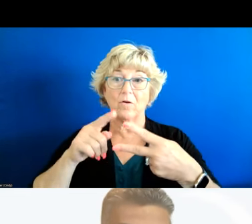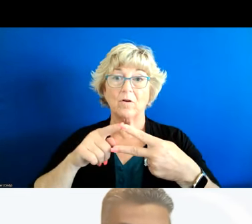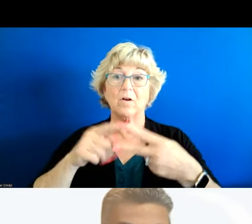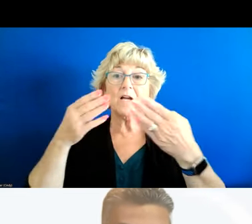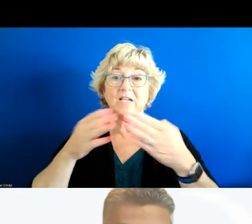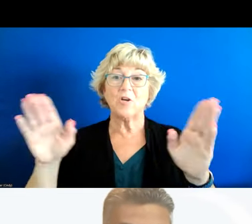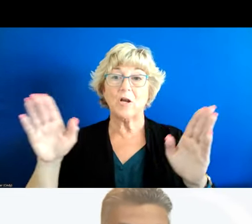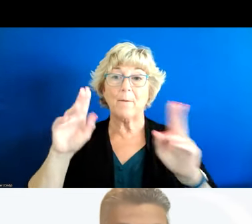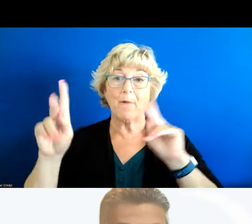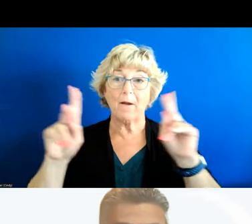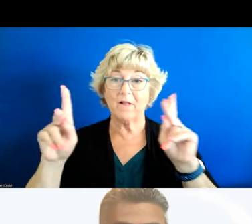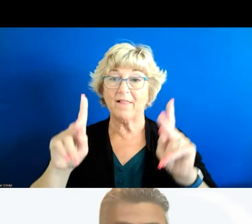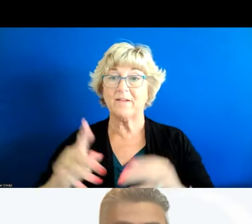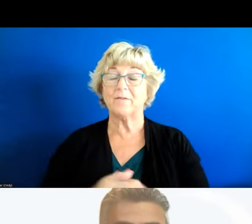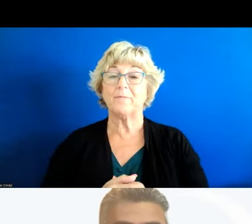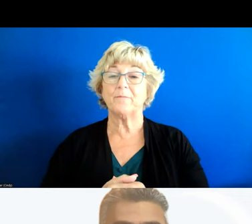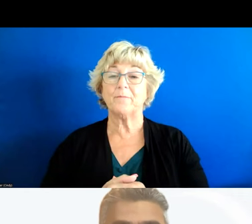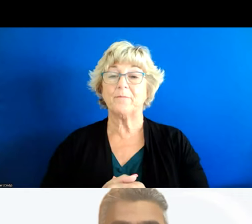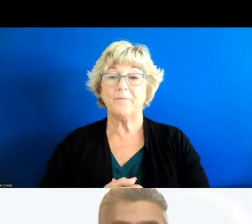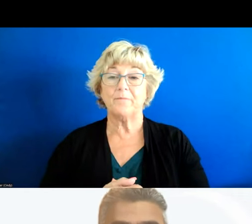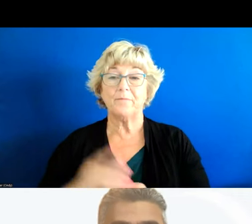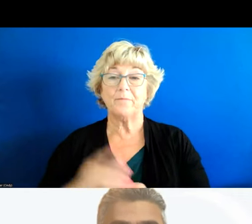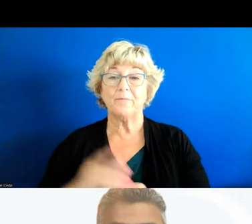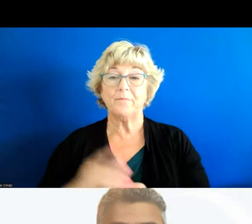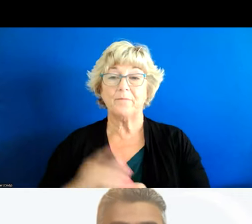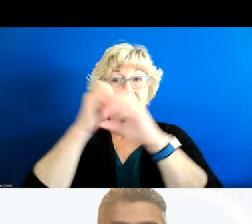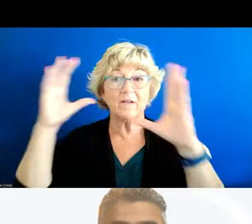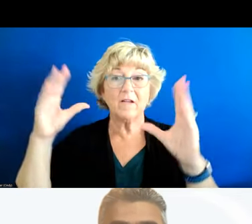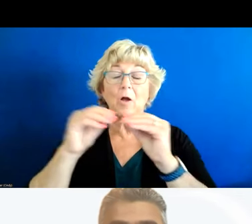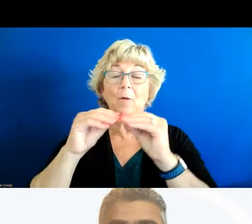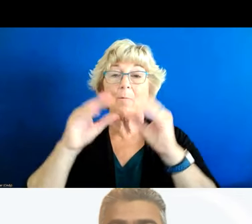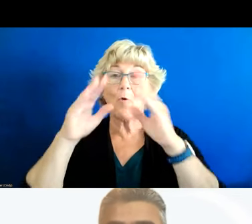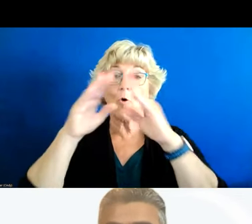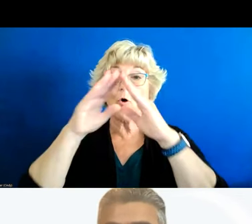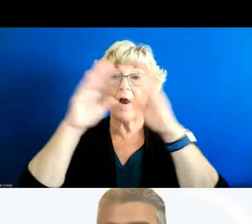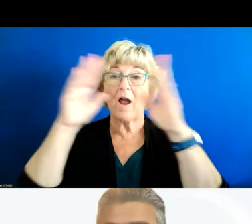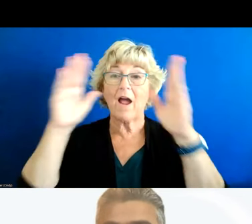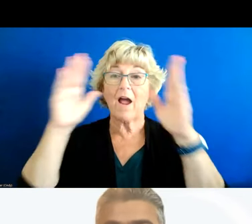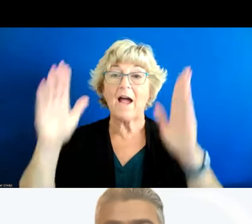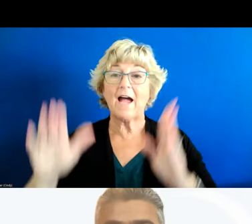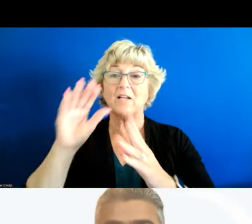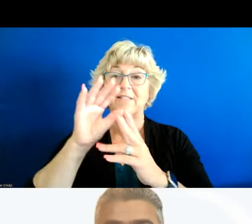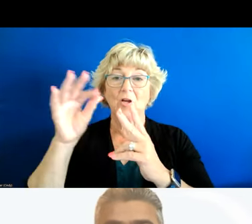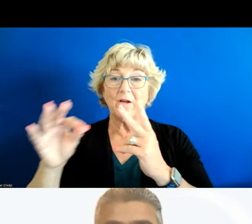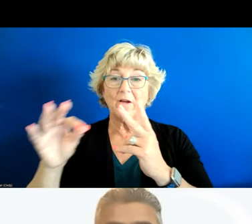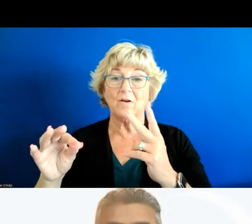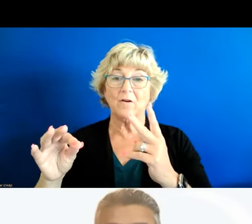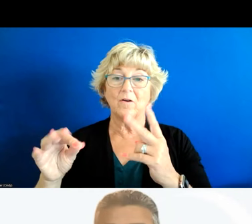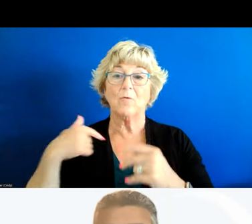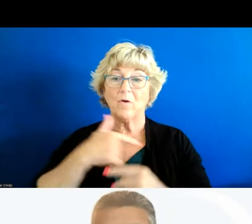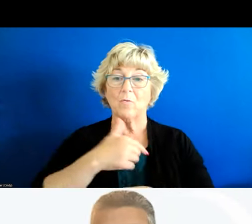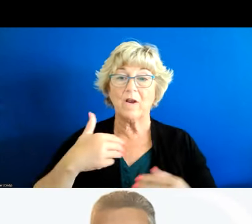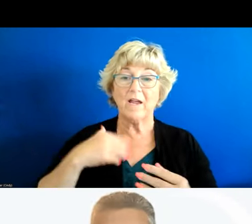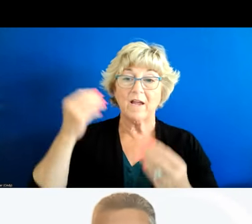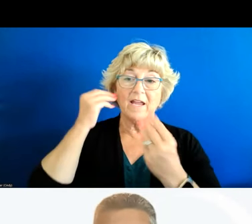level impact so if you think about more housing options we have data from aarp and their and their